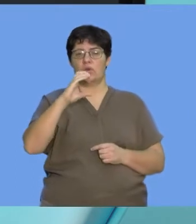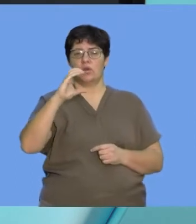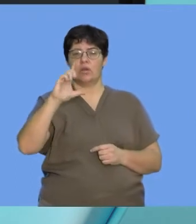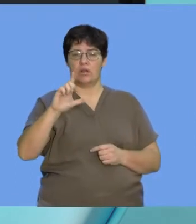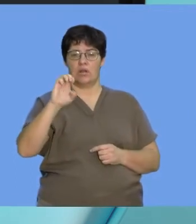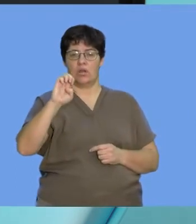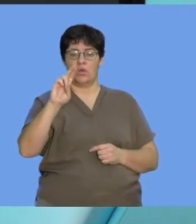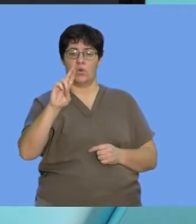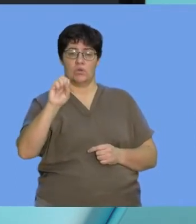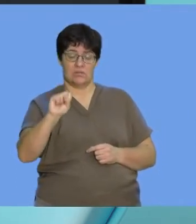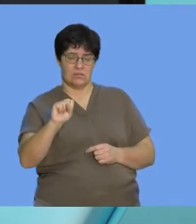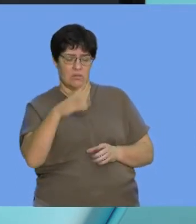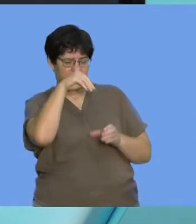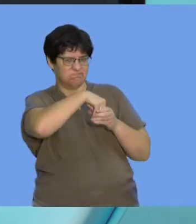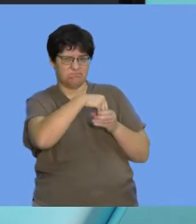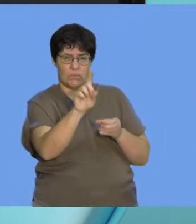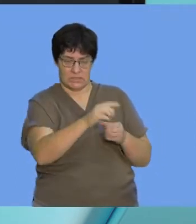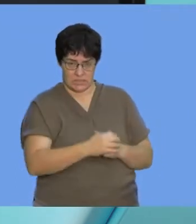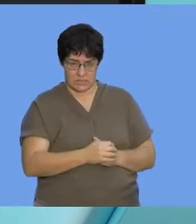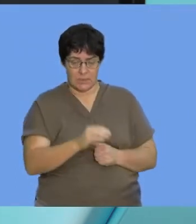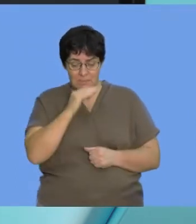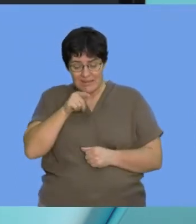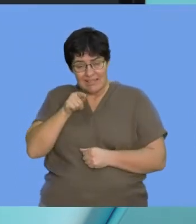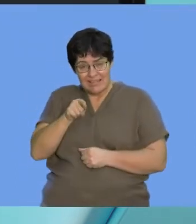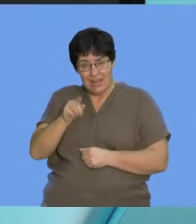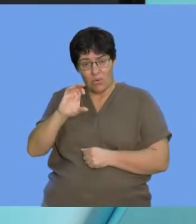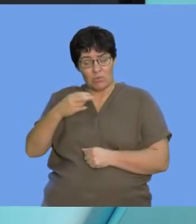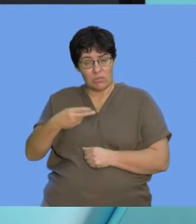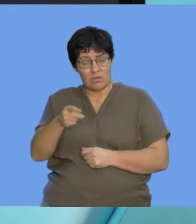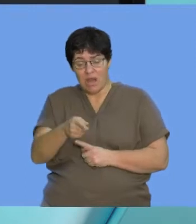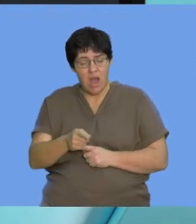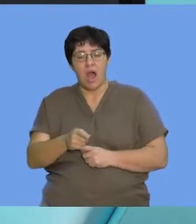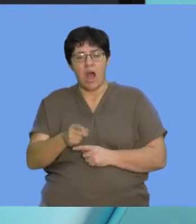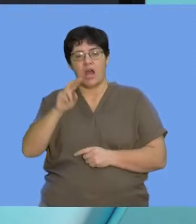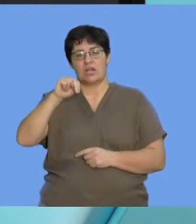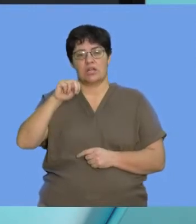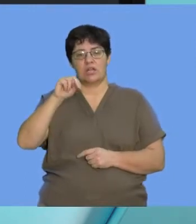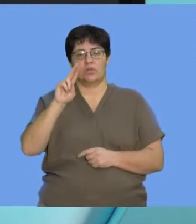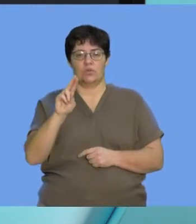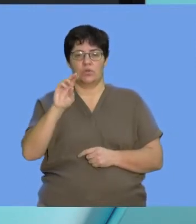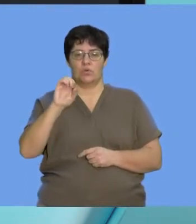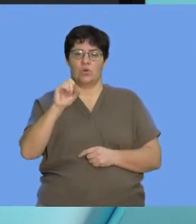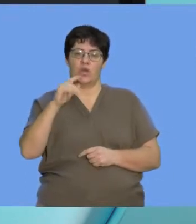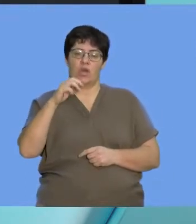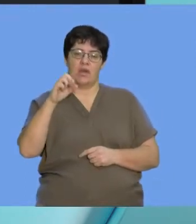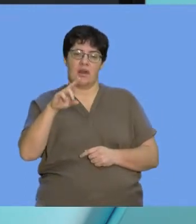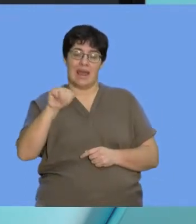contains. But if we unpack that structure, we know that that chromosome contains the nucleic acid, which is the focus of what codes